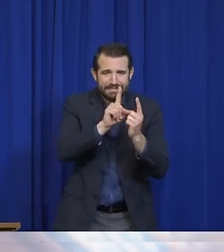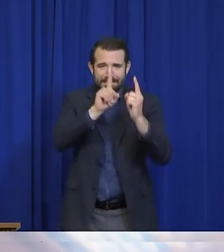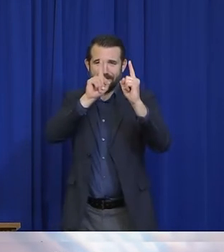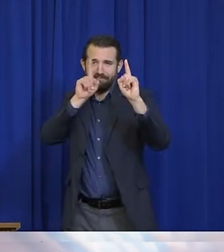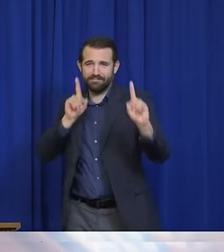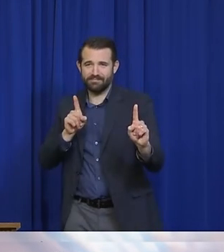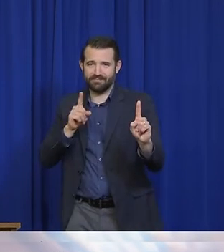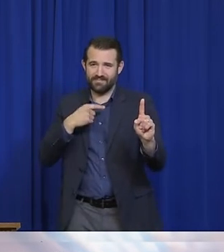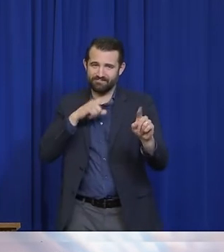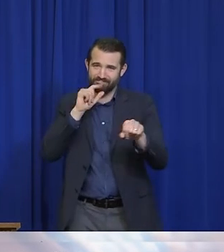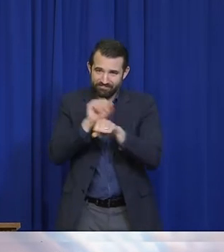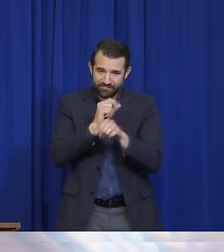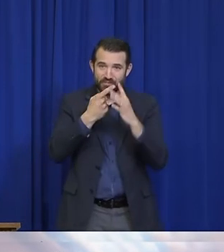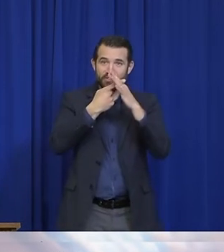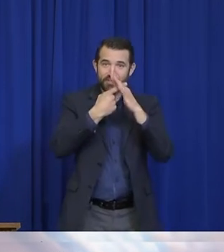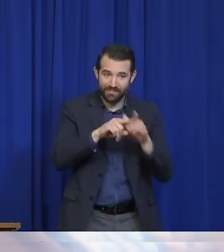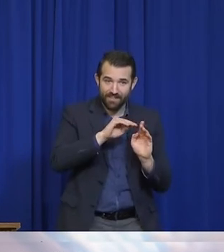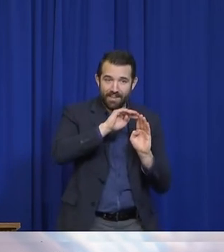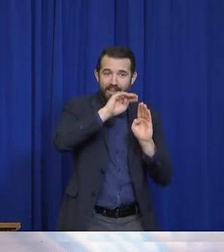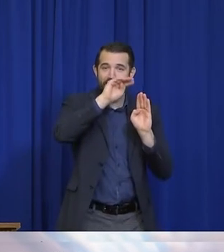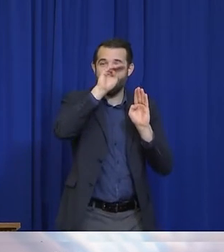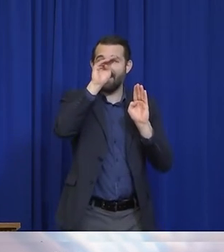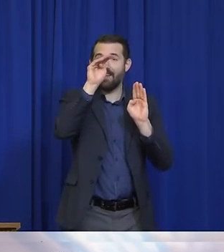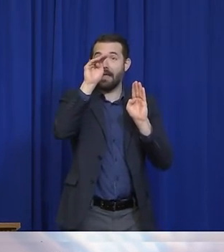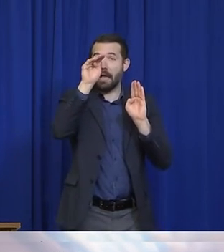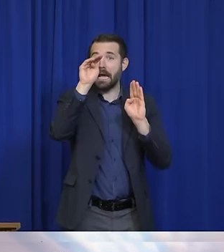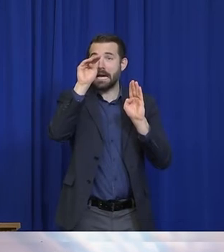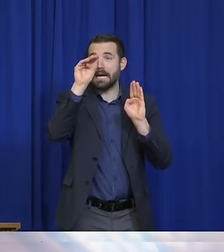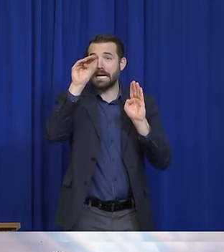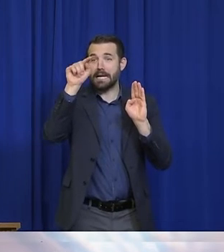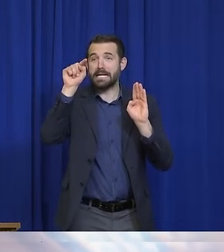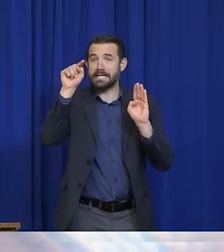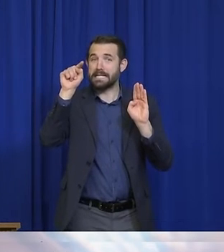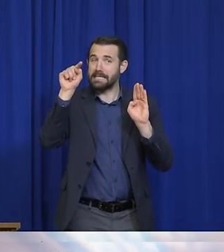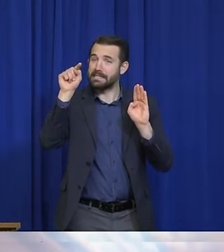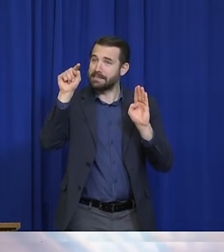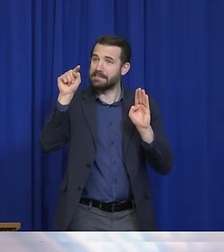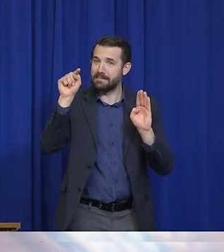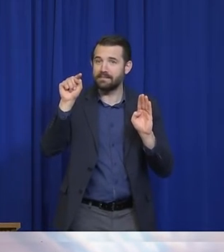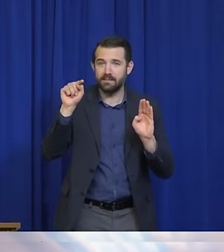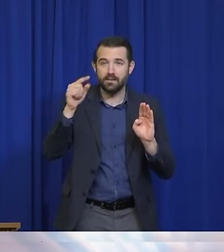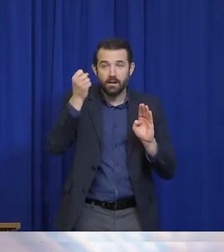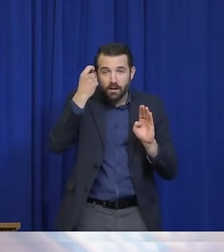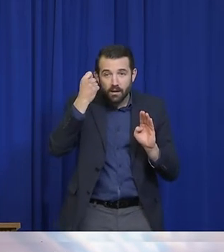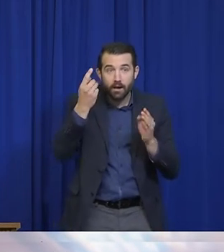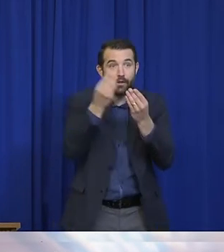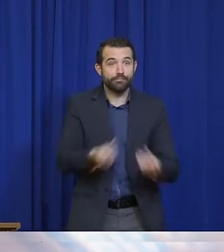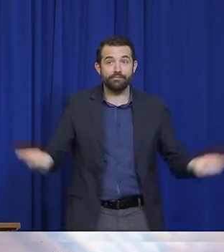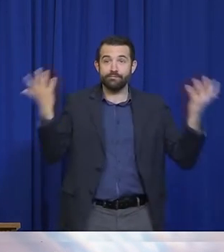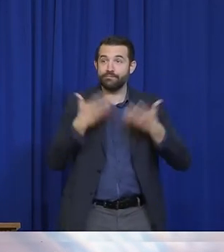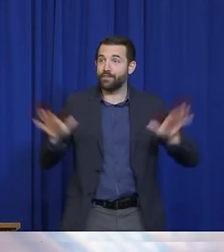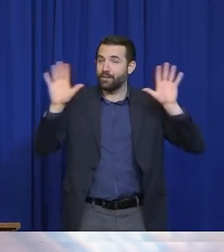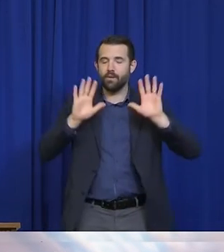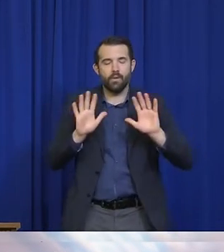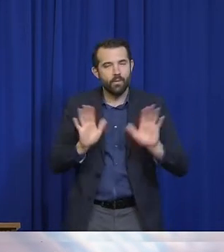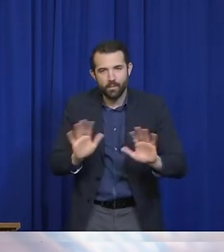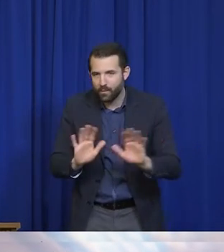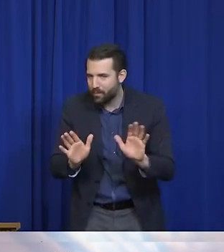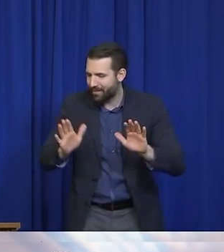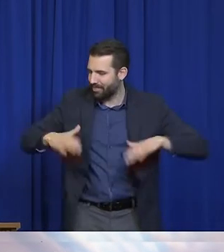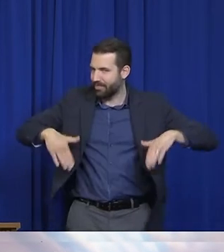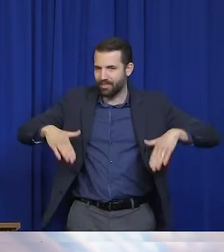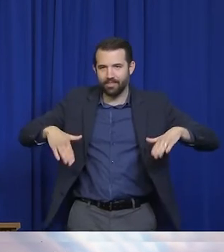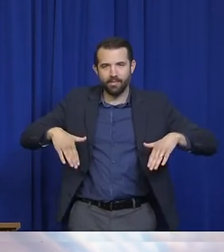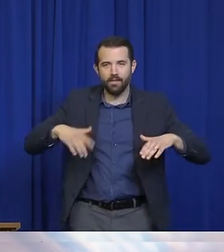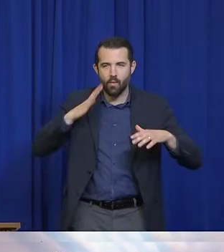the curve against this pandemic. But I want to be clear, we are not out of the woods yet, and likely will not be for